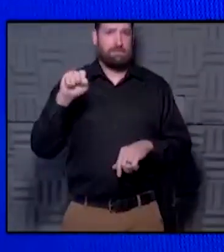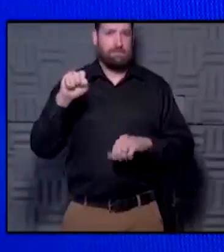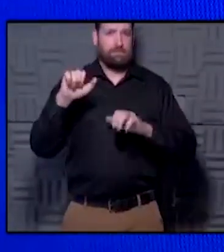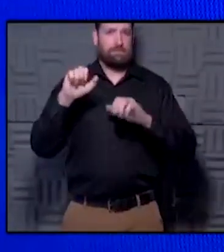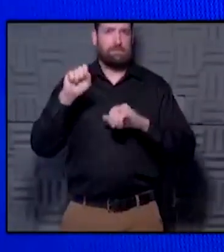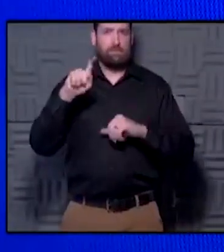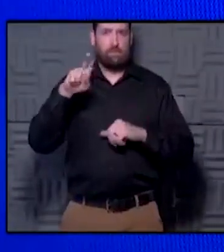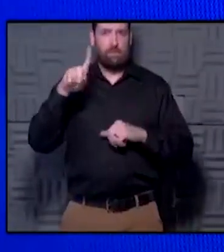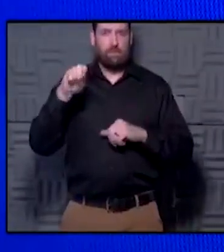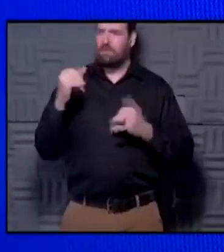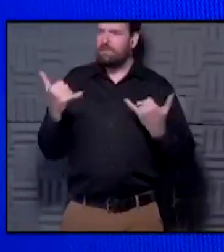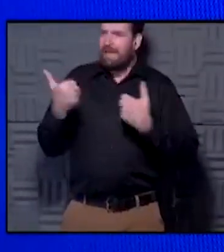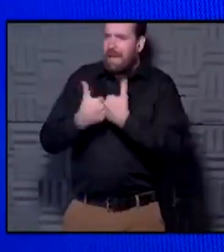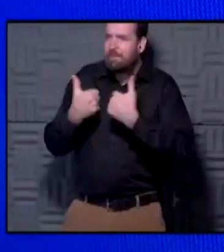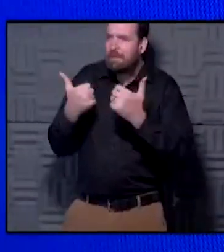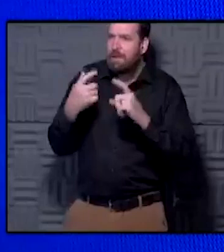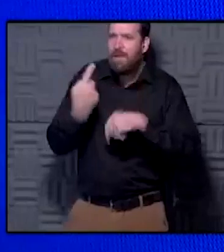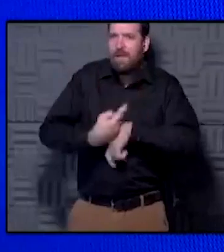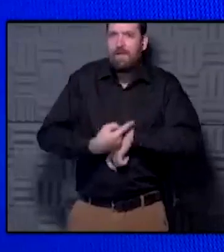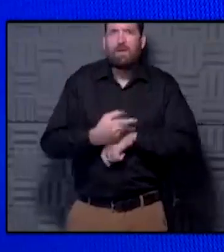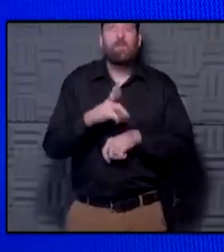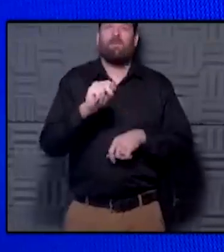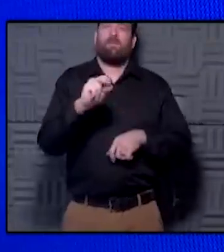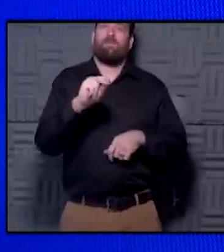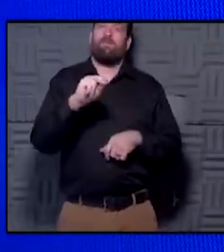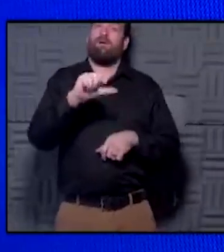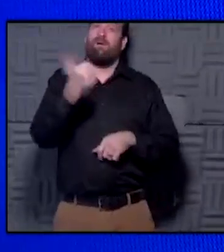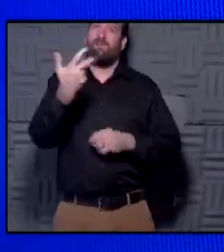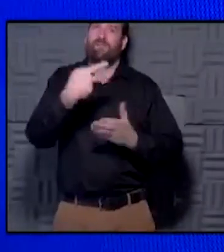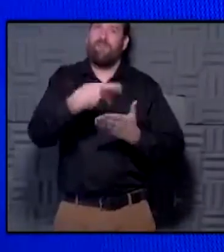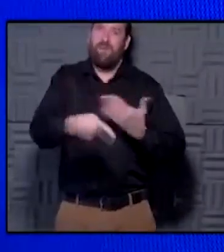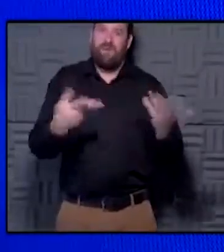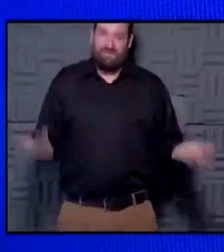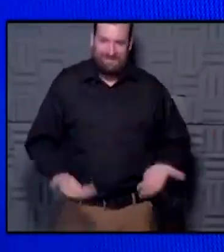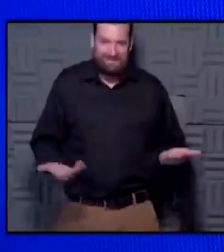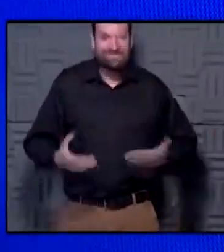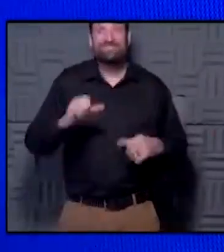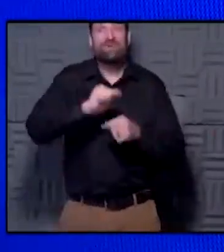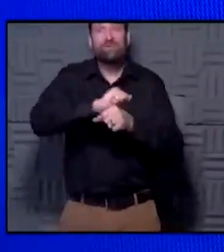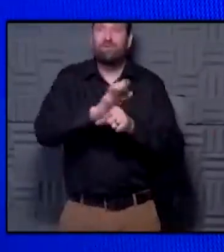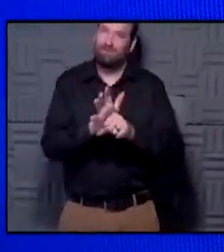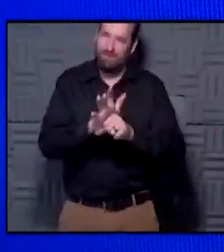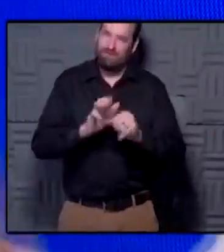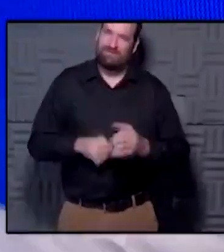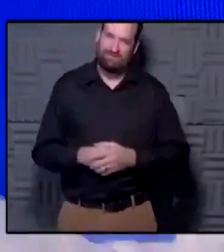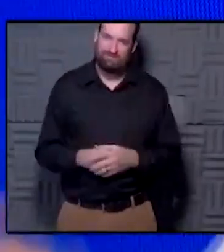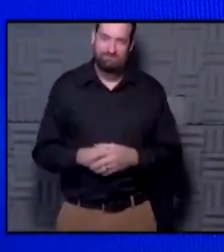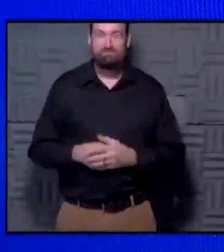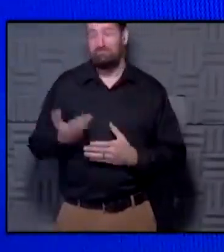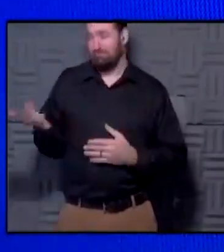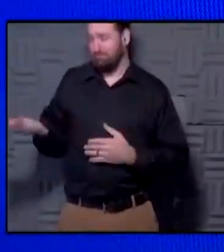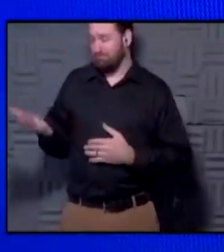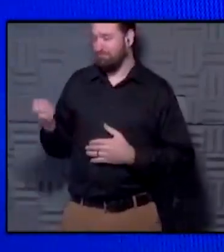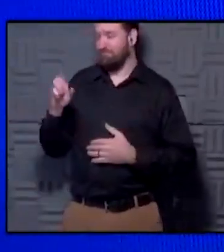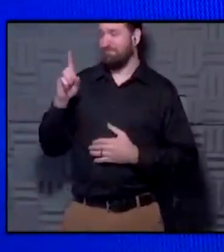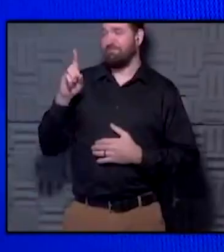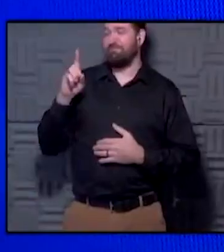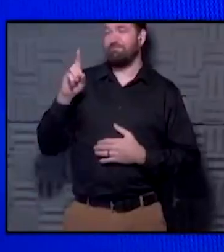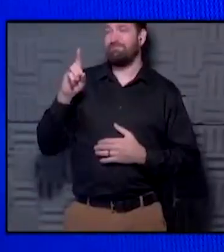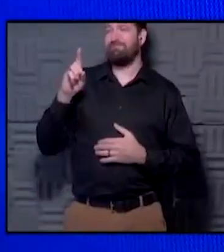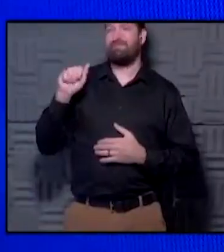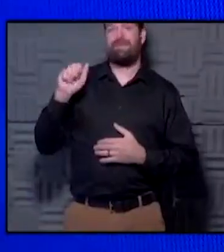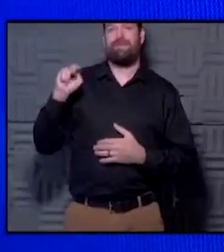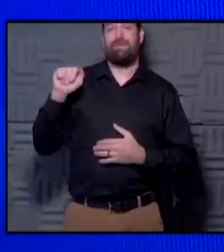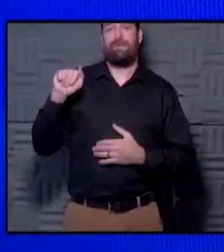day. Oh, no, wait a minute. It's not game day. It's another program around the coronavirus. I'm joined on my right by Dr. Dana